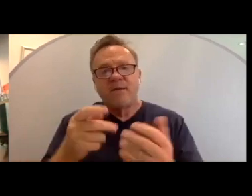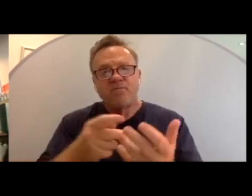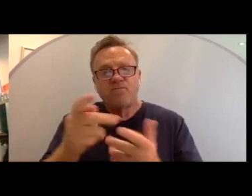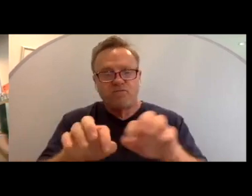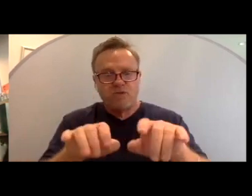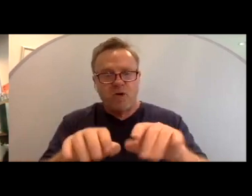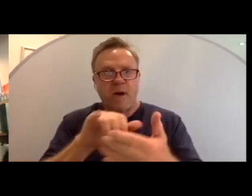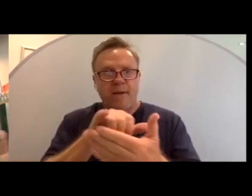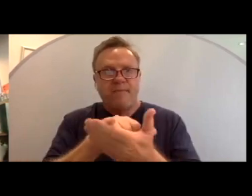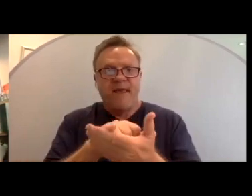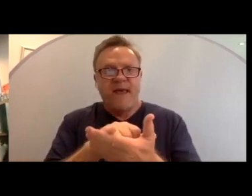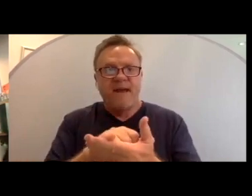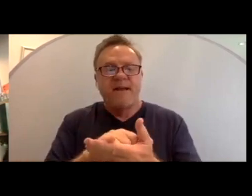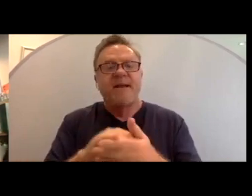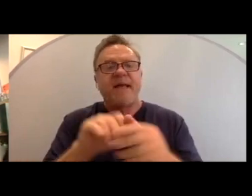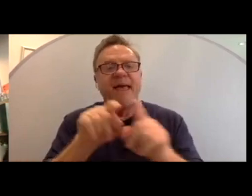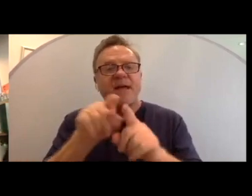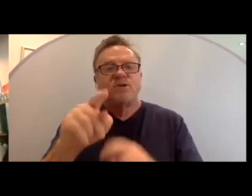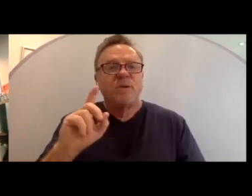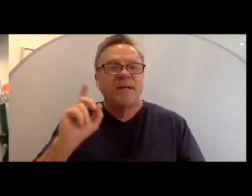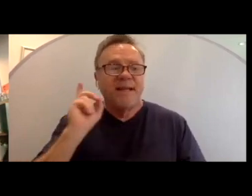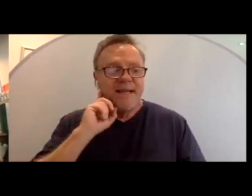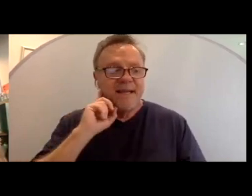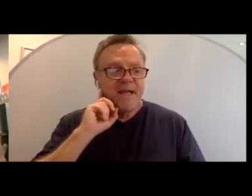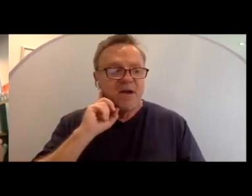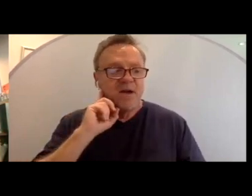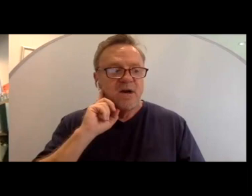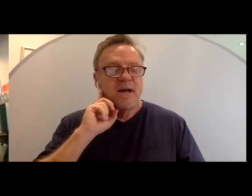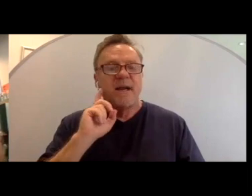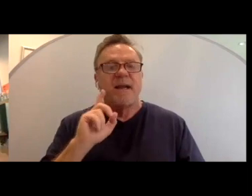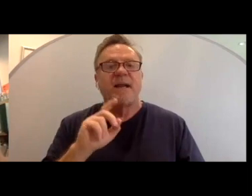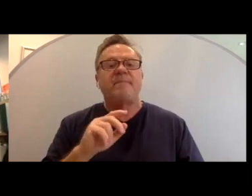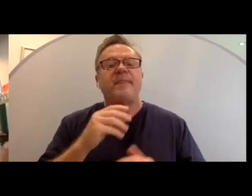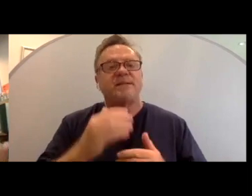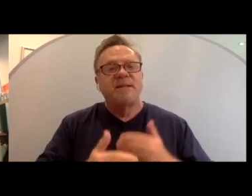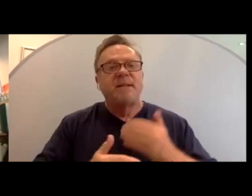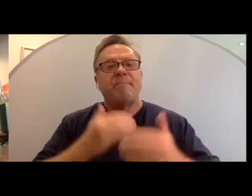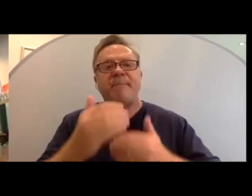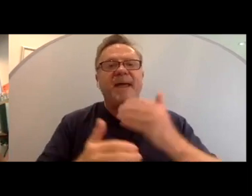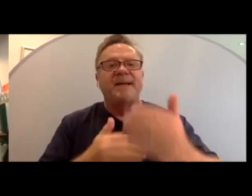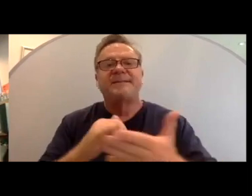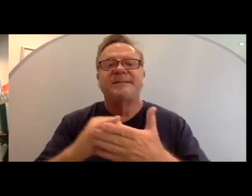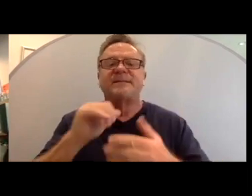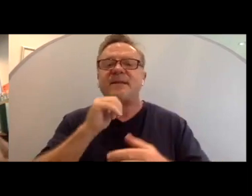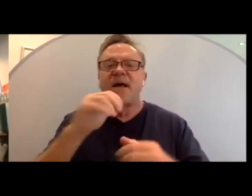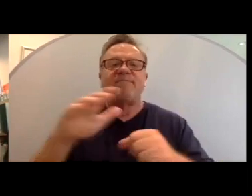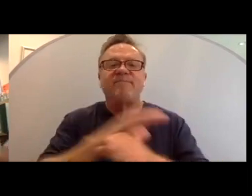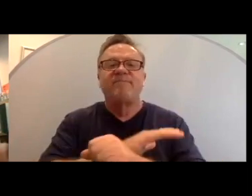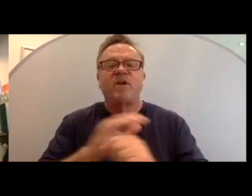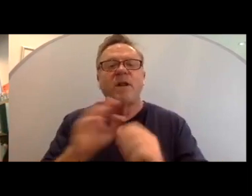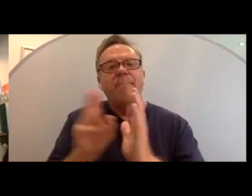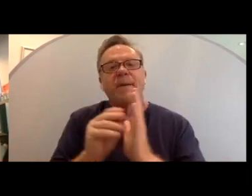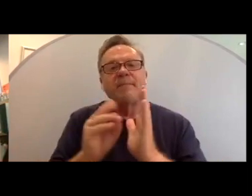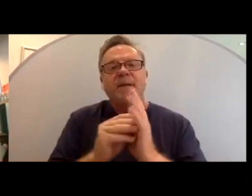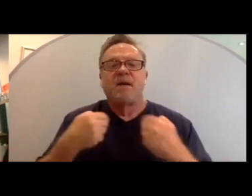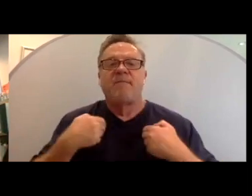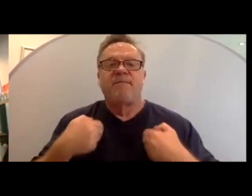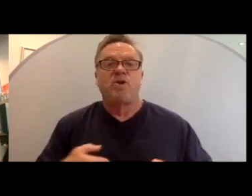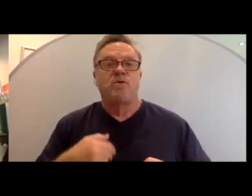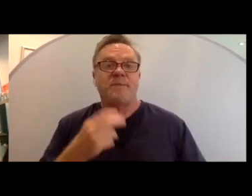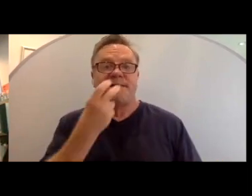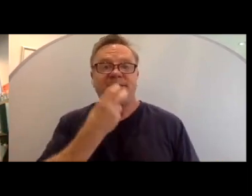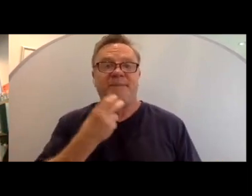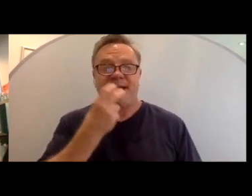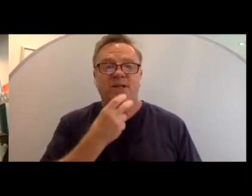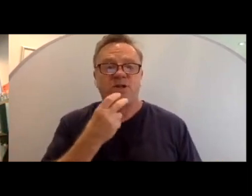as you'll hear, it moves to the pace that is not fully mimicking of normal human speech.